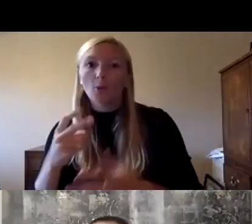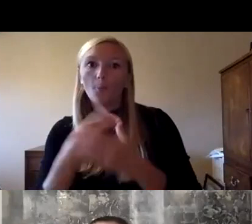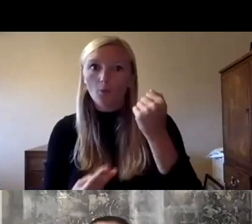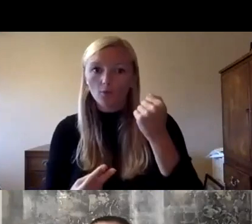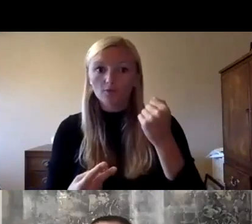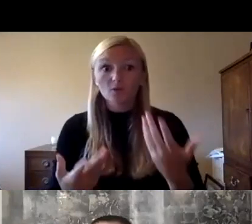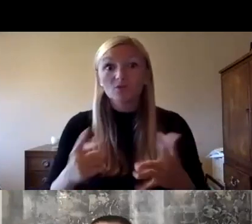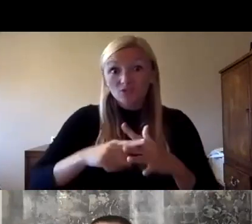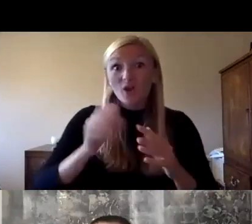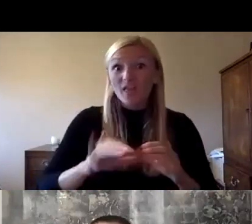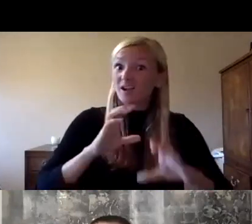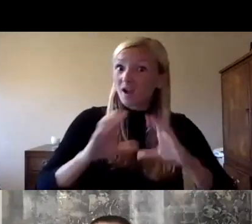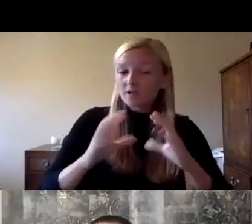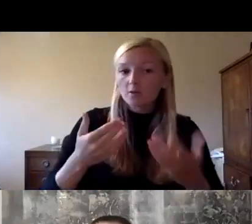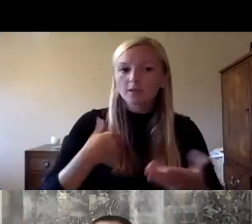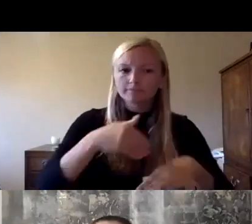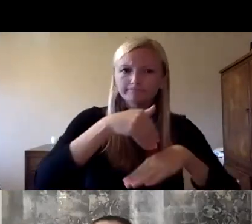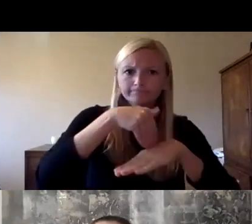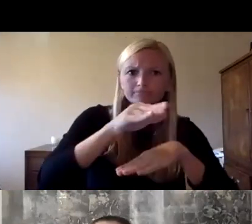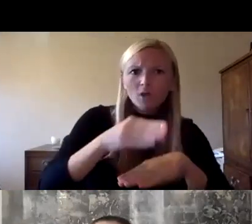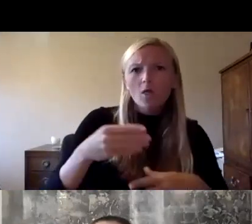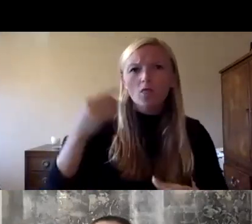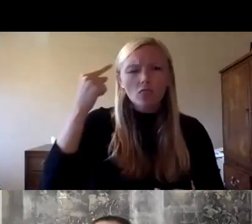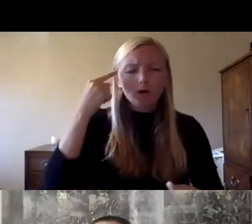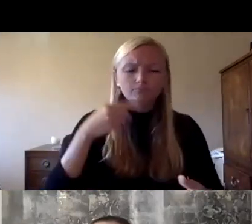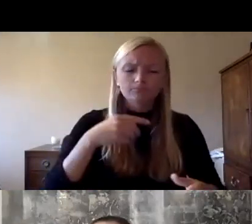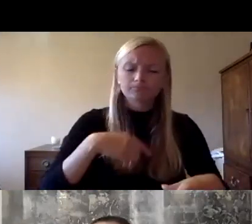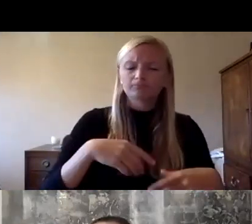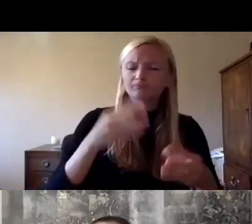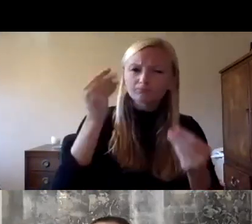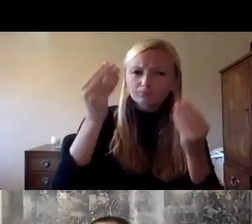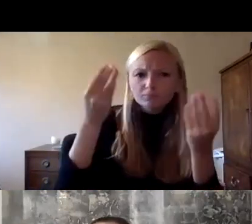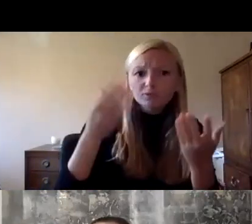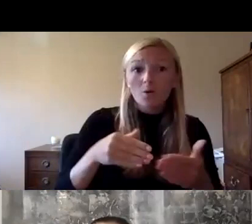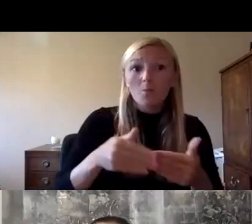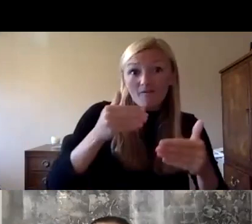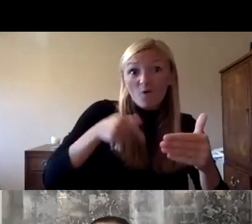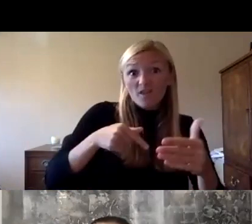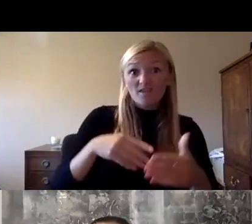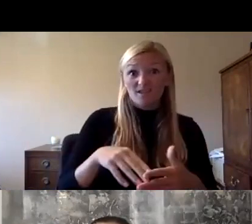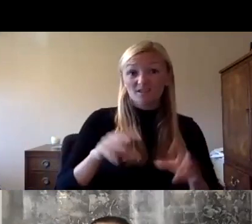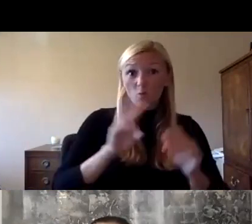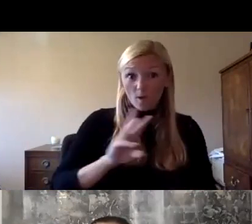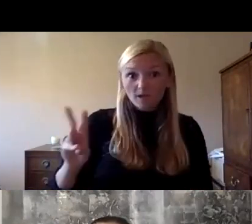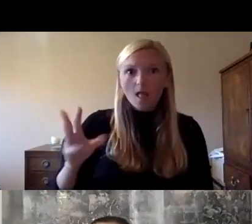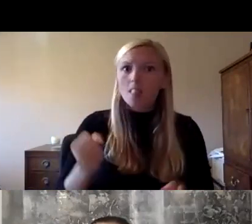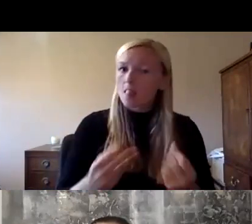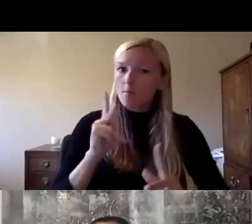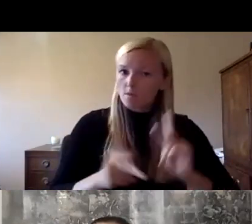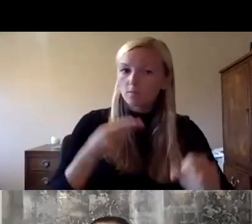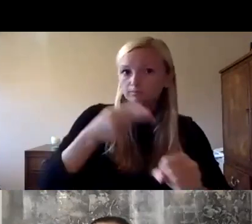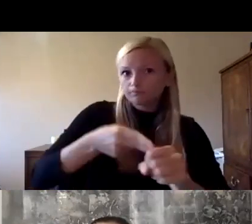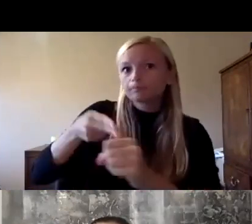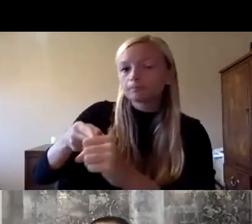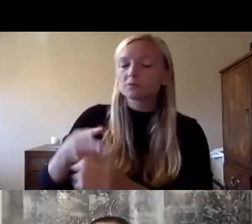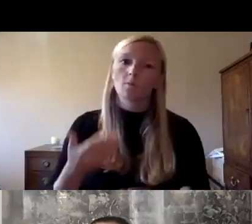we had sent out a thought exchange question in advance of this webinar that many of you participated in and we thank you for